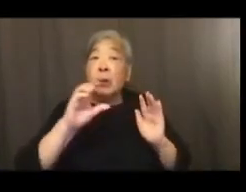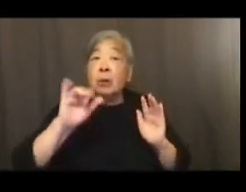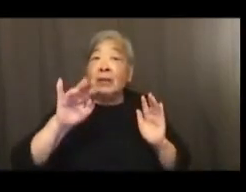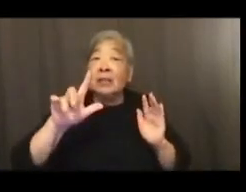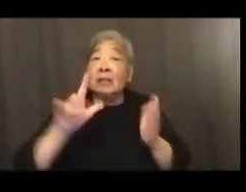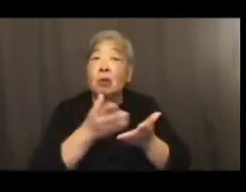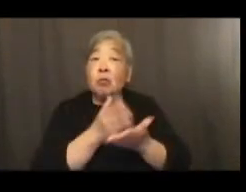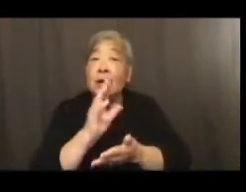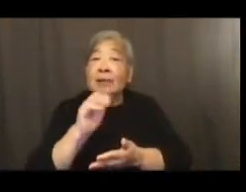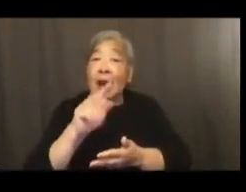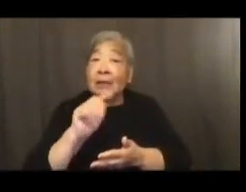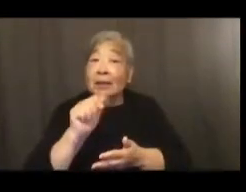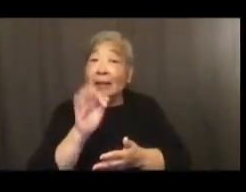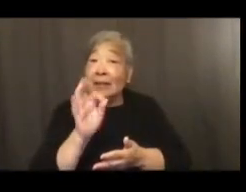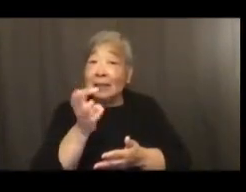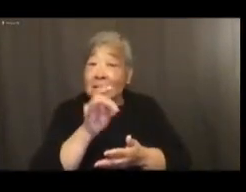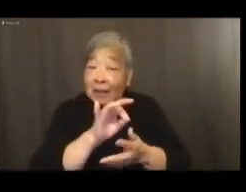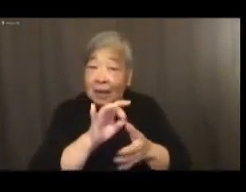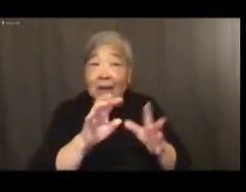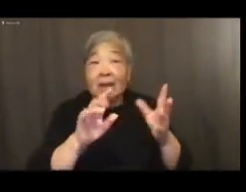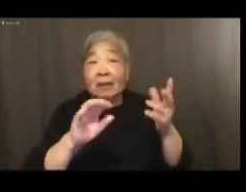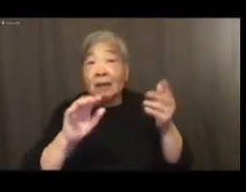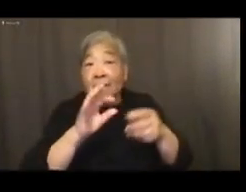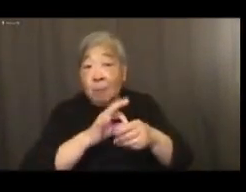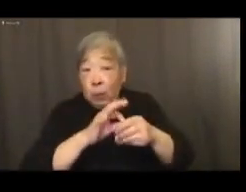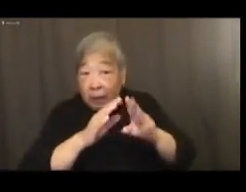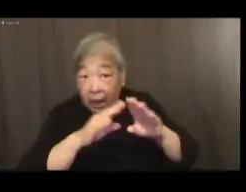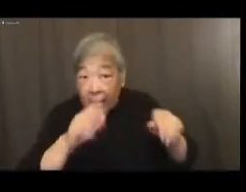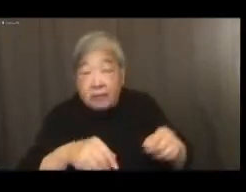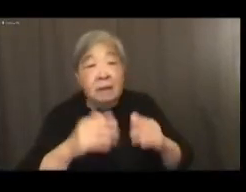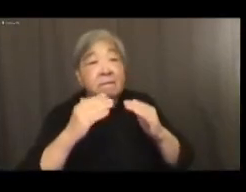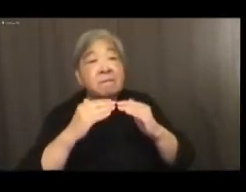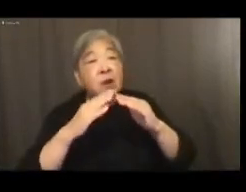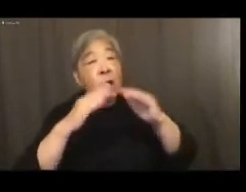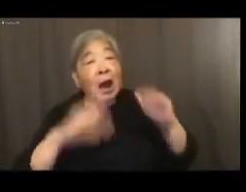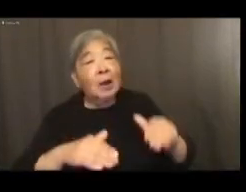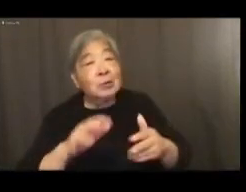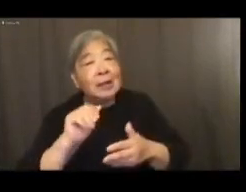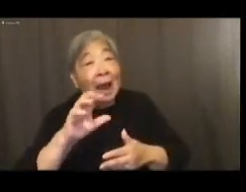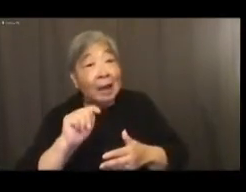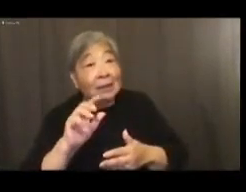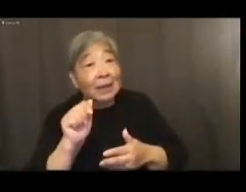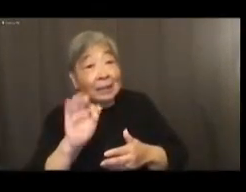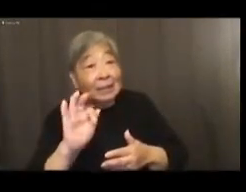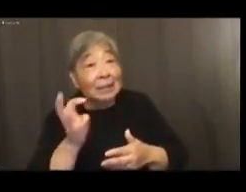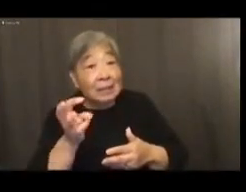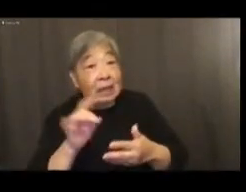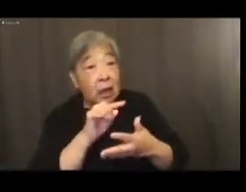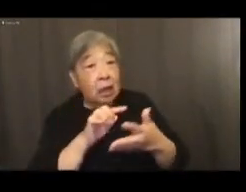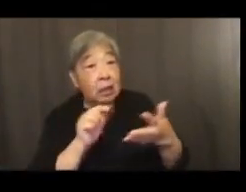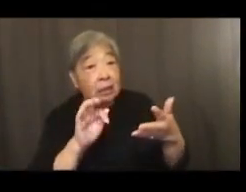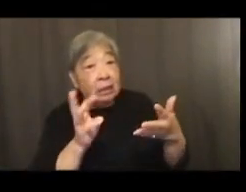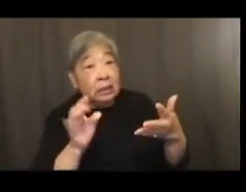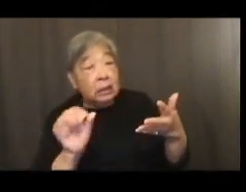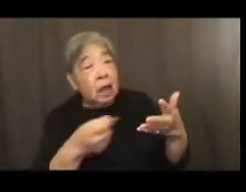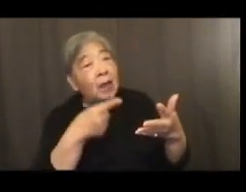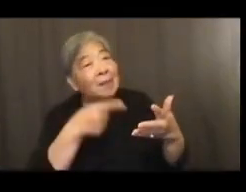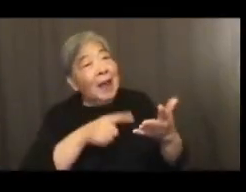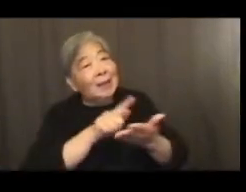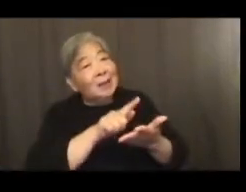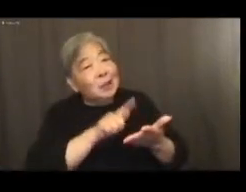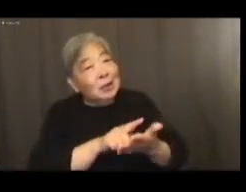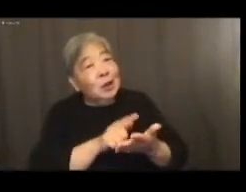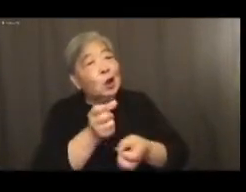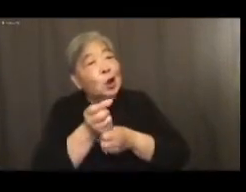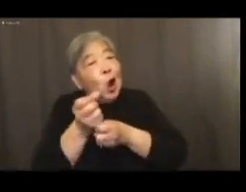the Voting Rights Act of 1965, and the Fair Housing Act of 1968. In turn, that legislation created more cultural